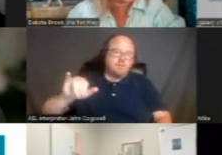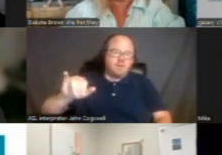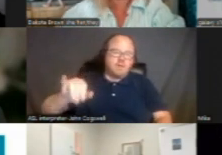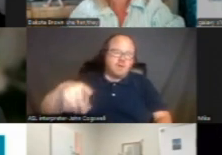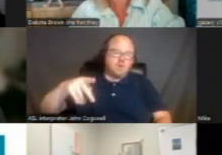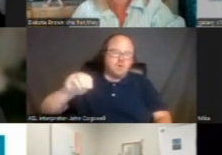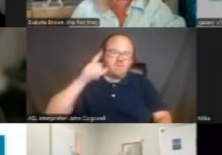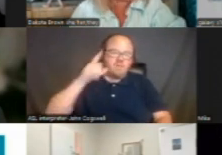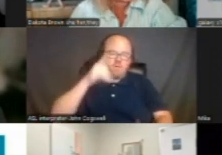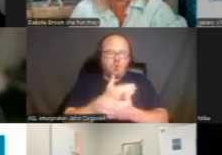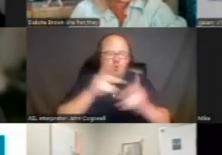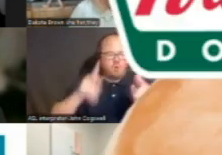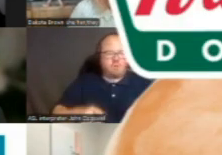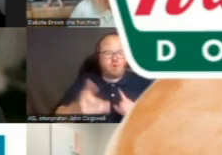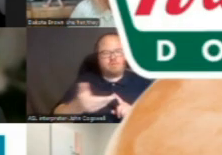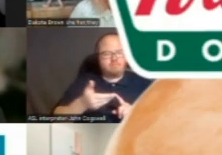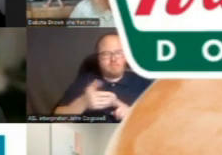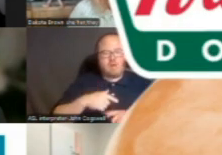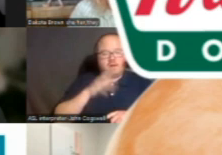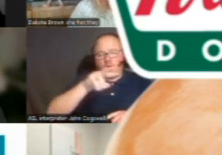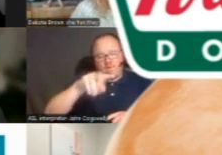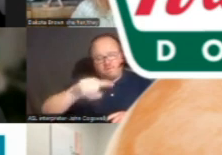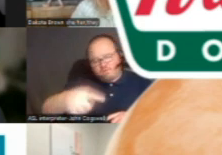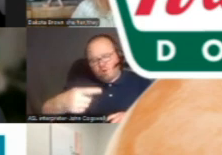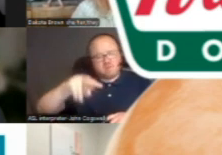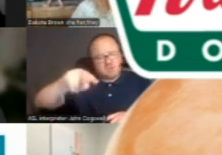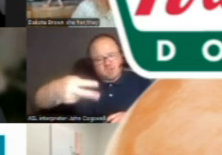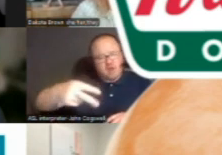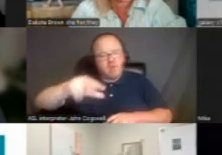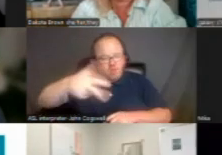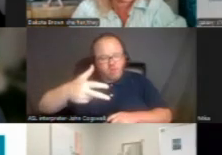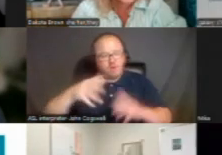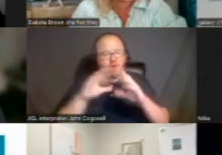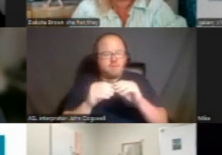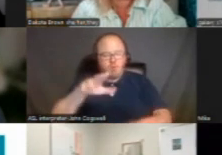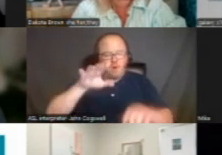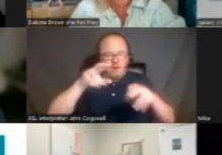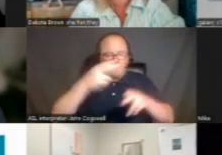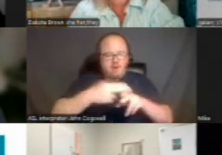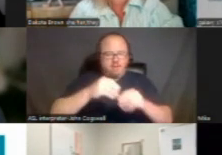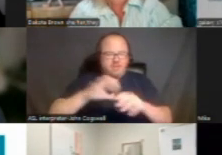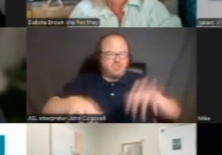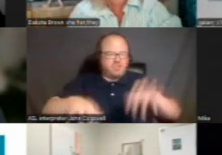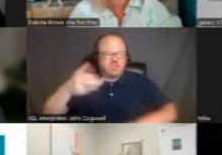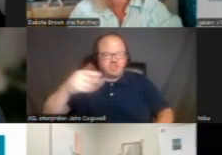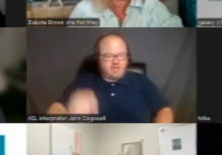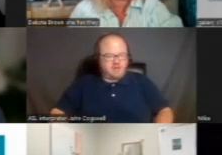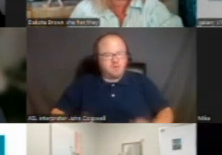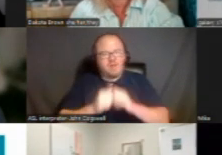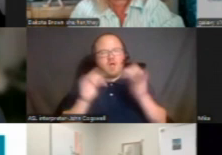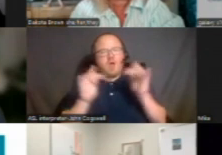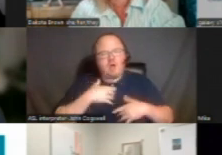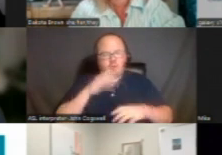me on this. If this is your first, second or third meeting, please put your name in the chat and your contact information. And this would have to be